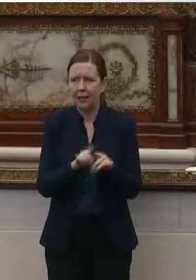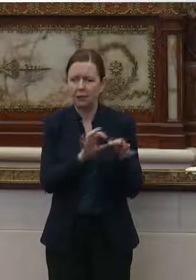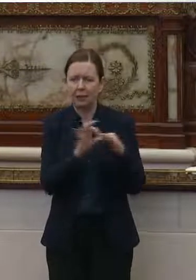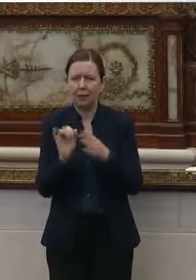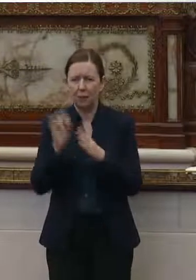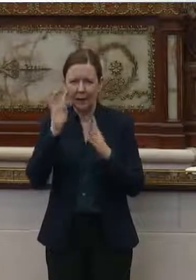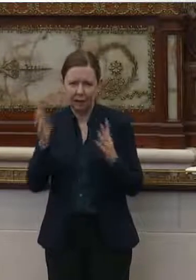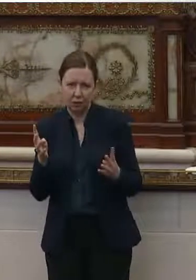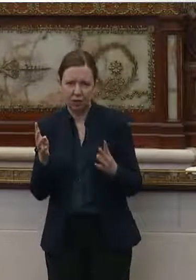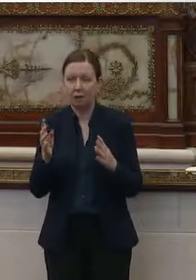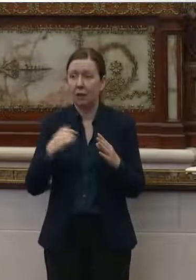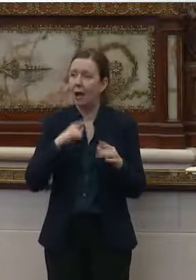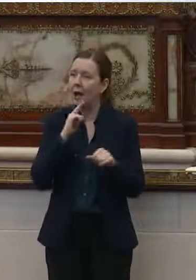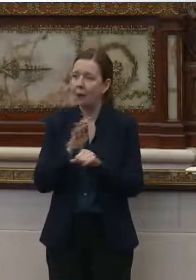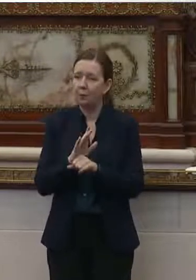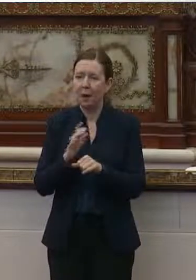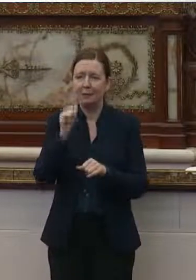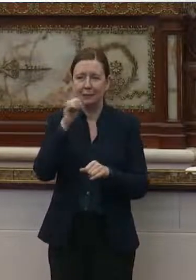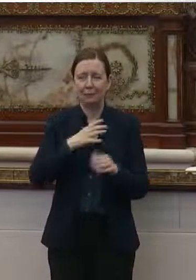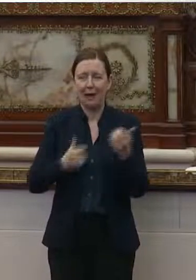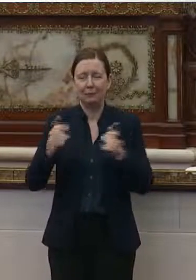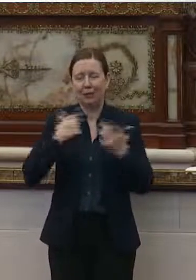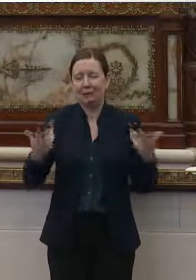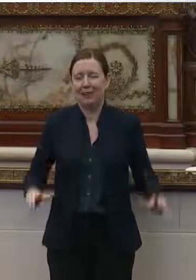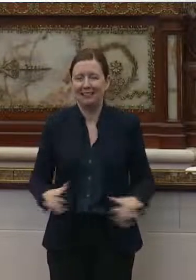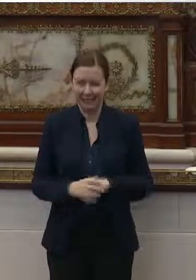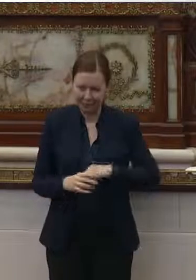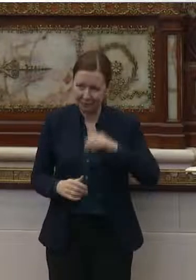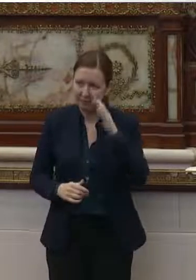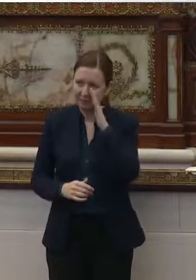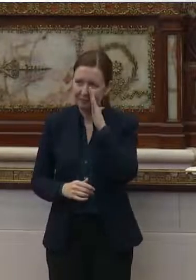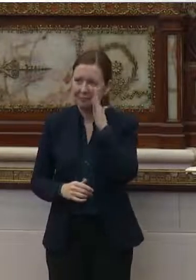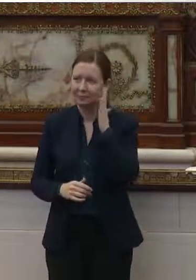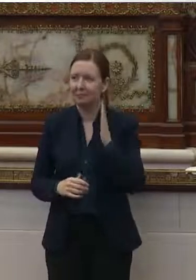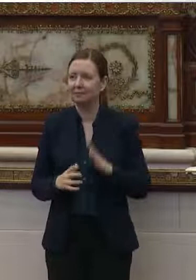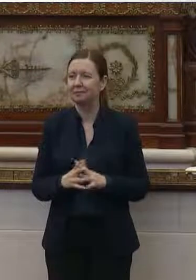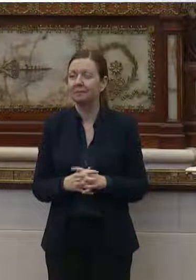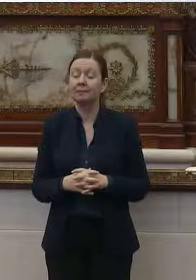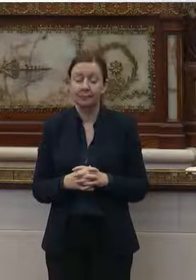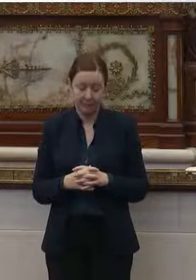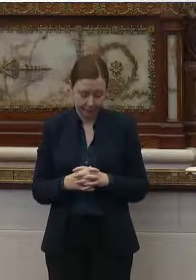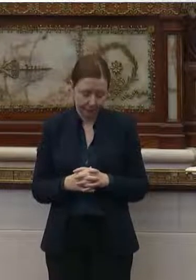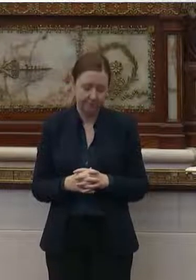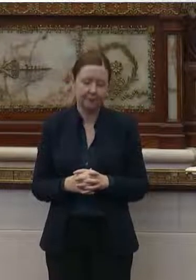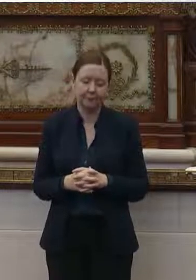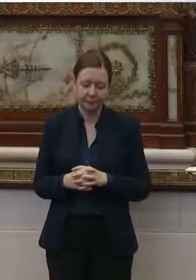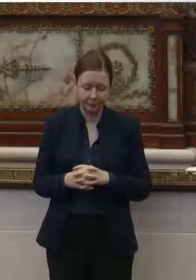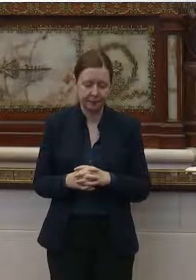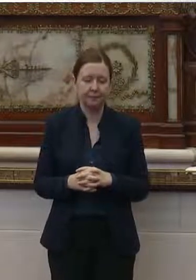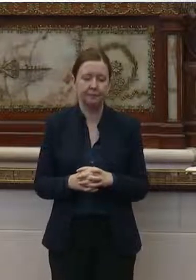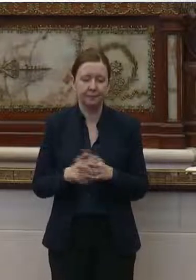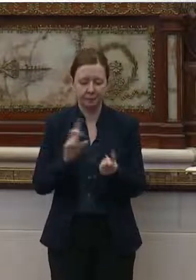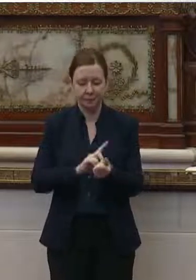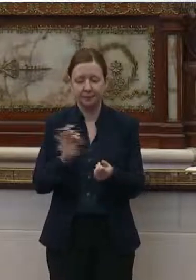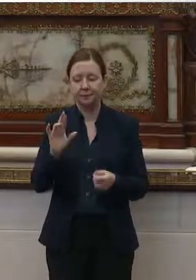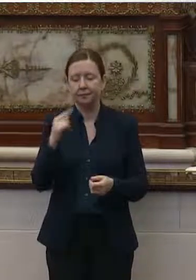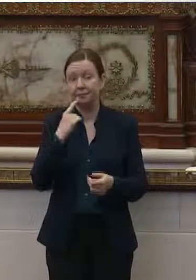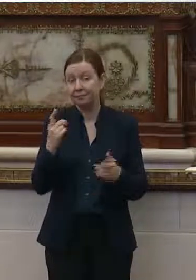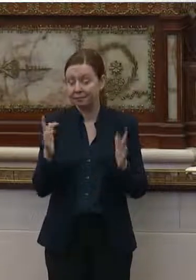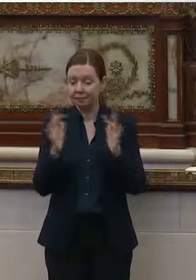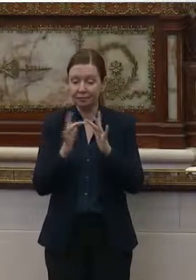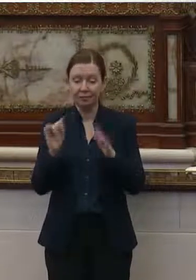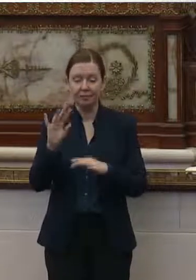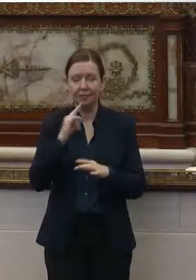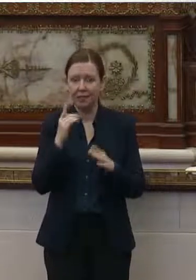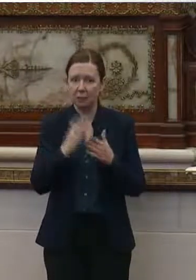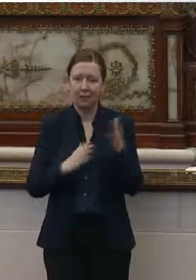that initiative? And I promise you, Madam Chair, I'm done after that. Yeah. So, you the contact tracing is part of a larger containment effort